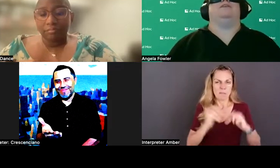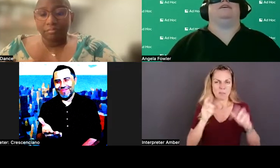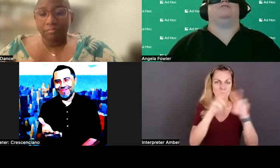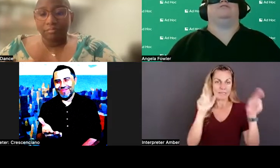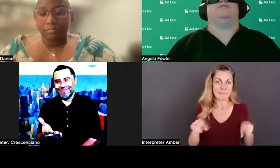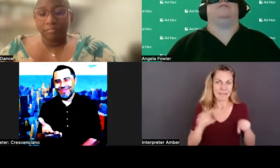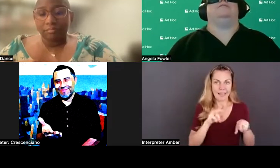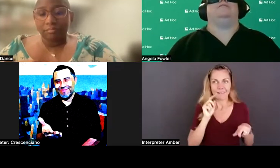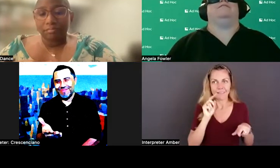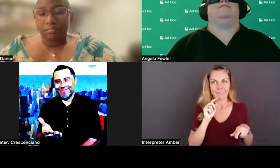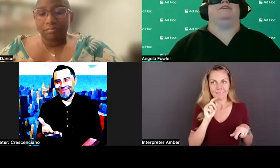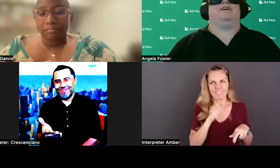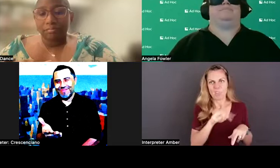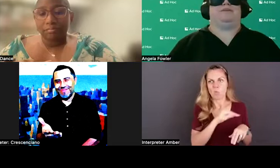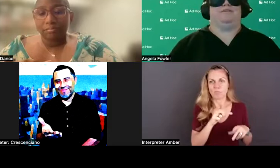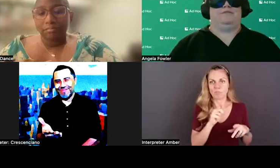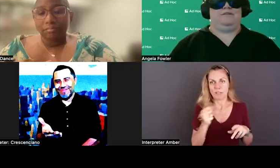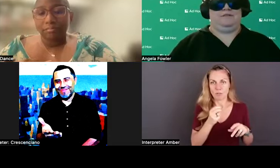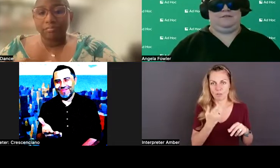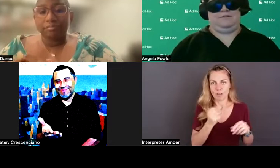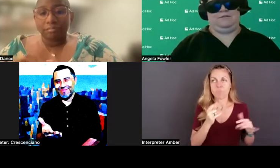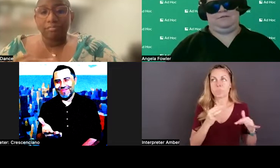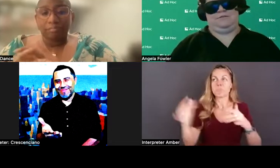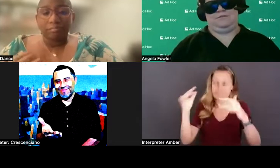jobs and actually, you know, ending up here.